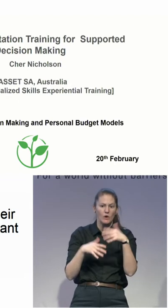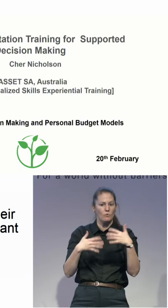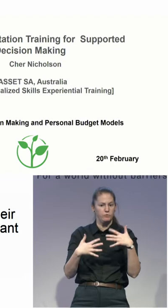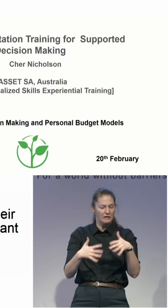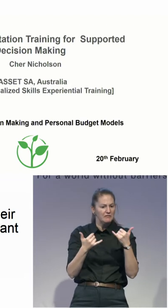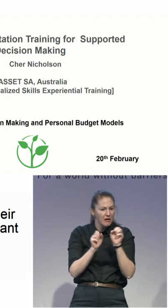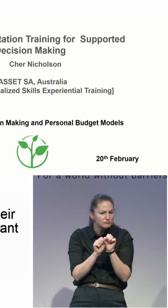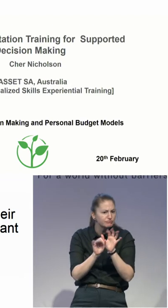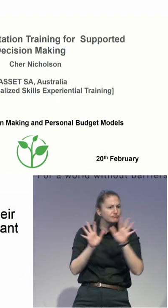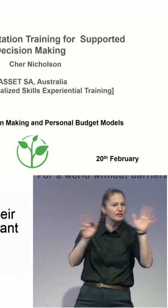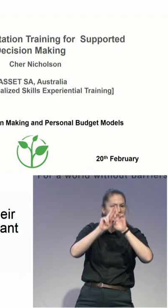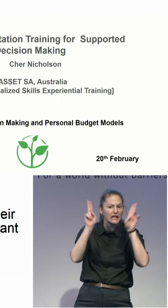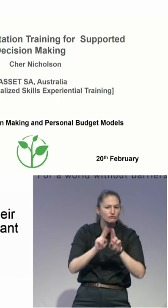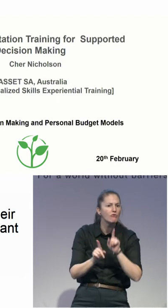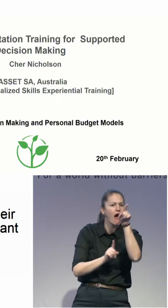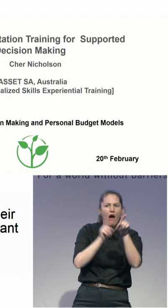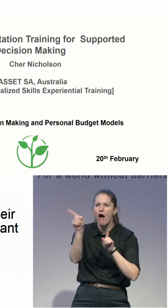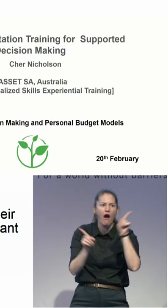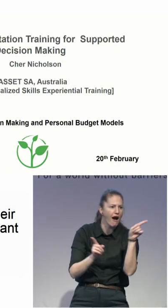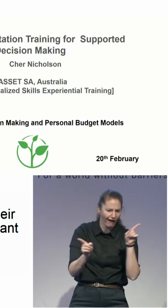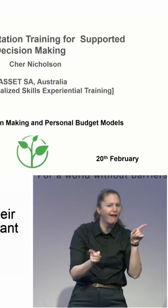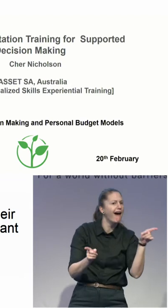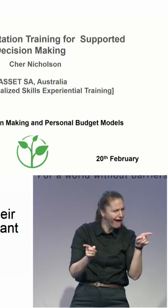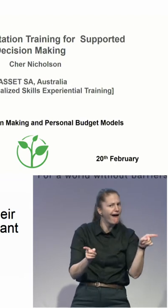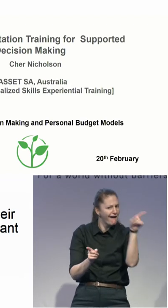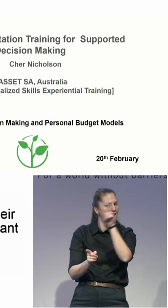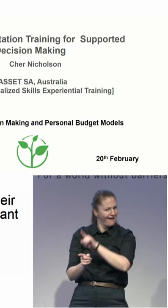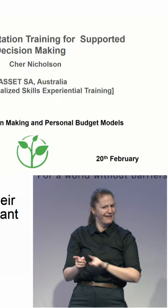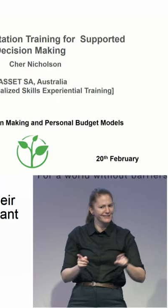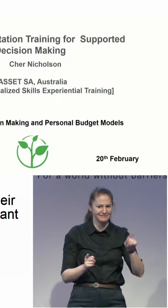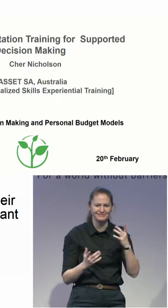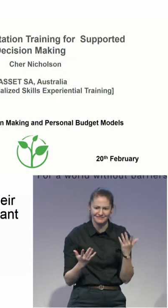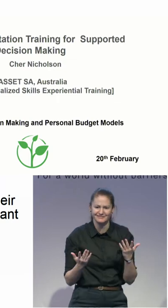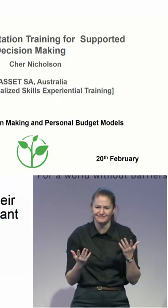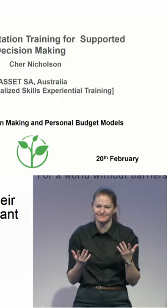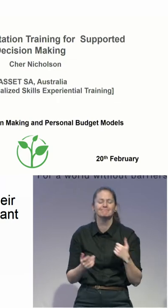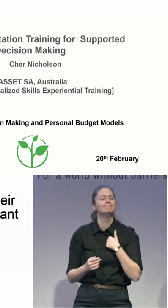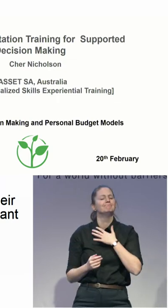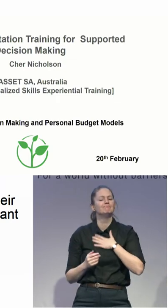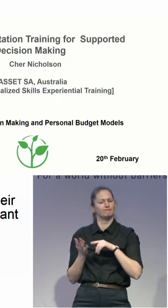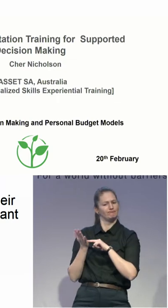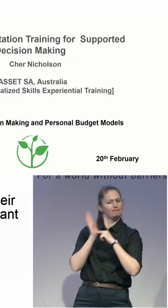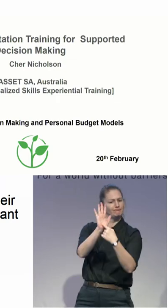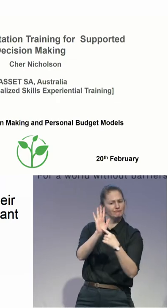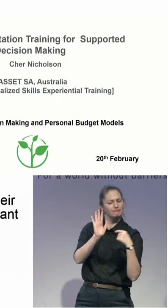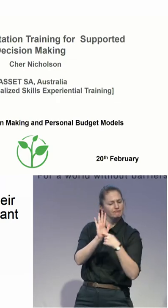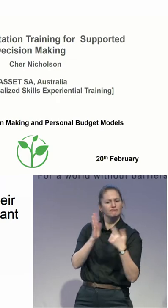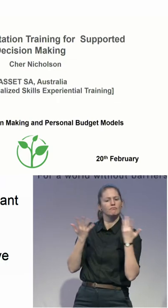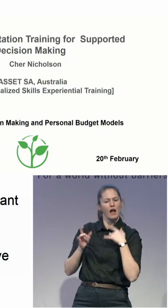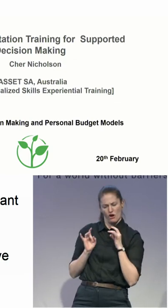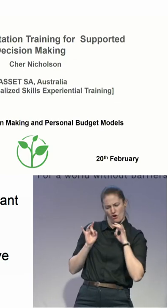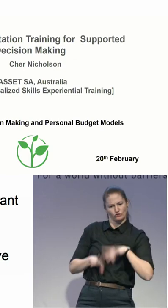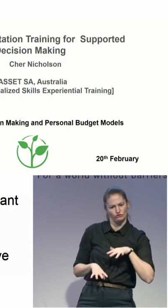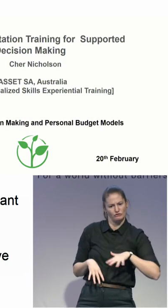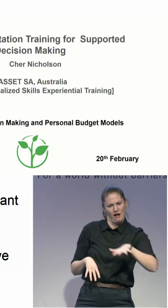Today I'm going to give you a glimpse of the transferable work that we've done in Australia, in Japan and the work we've done